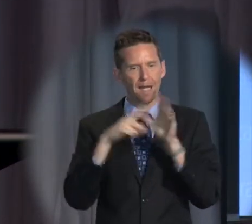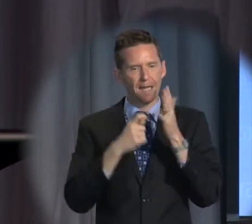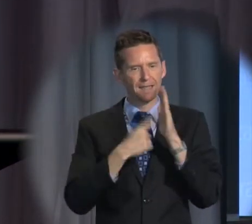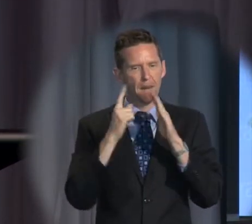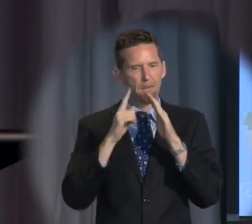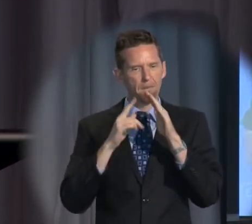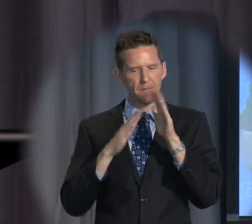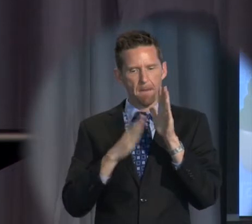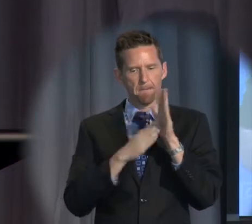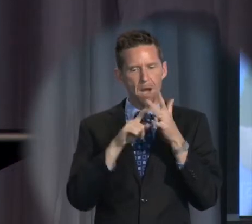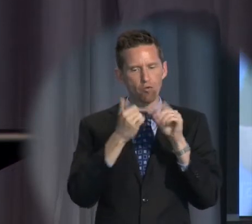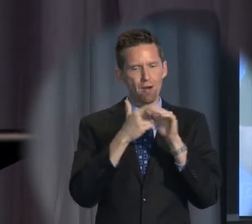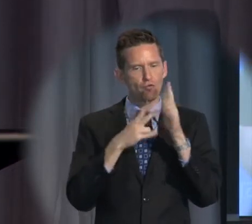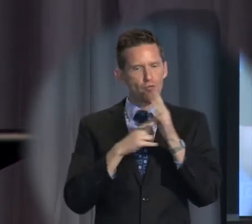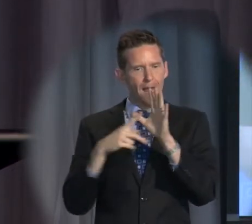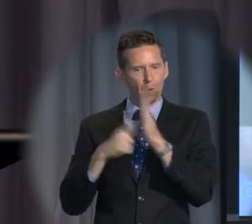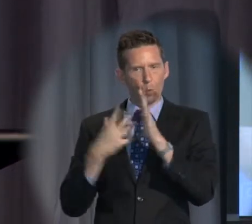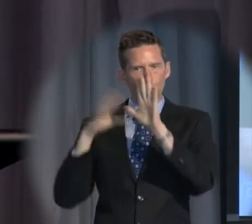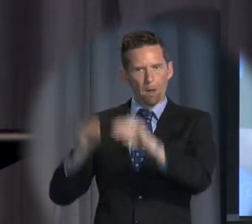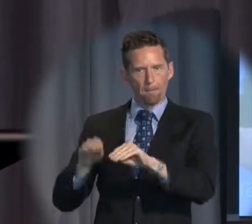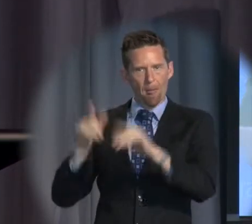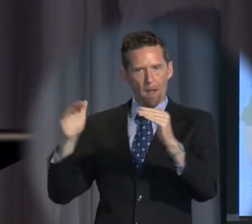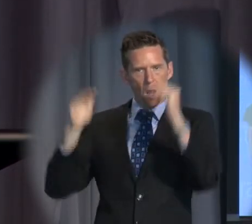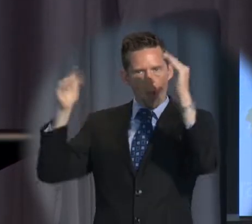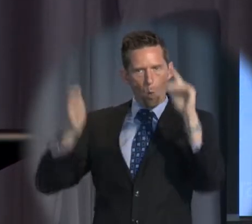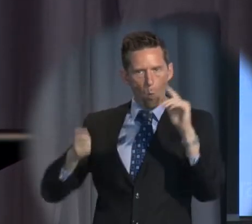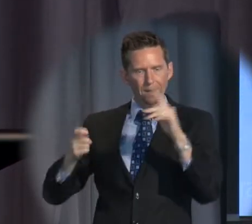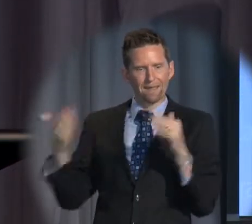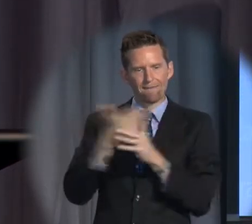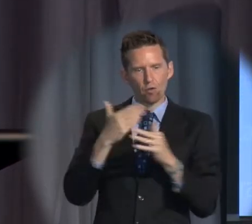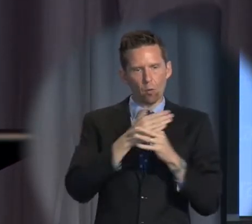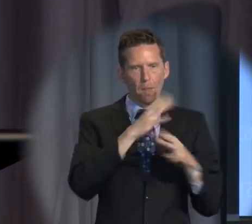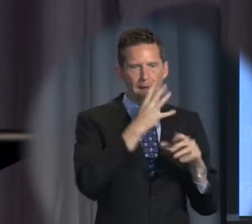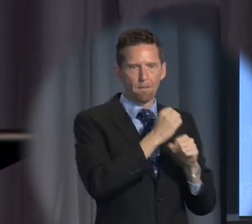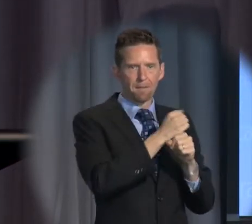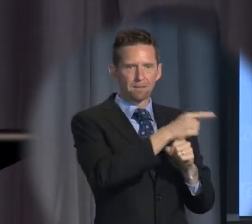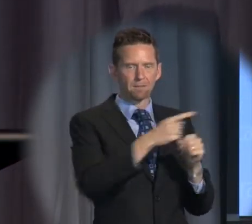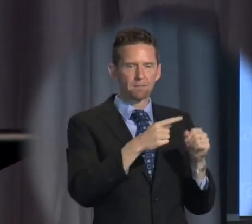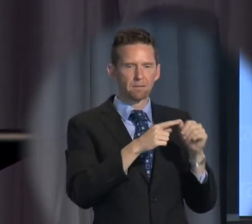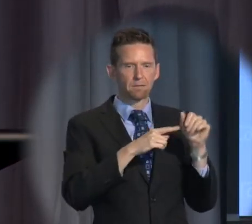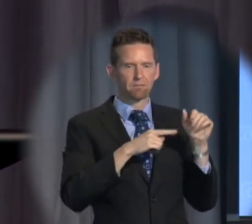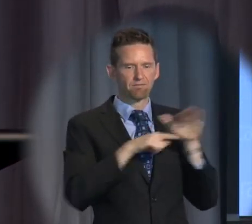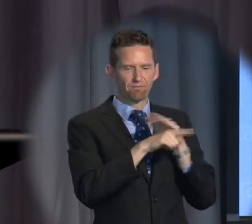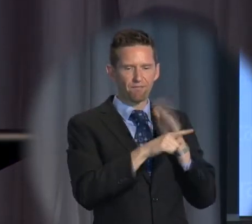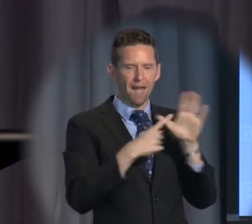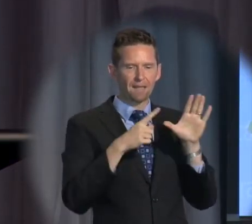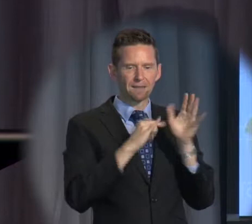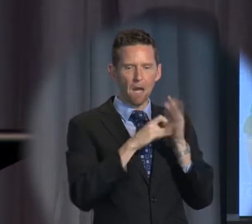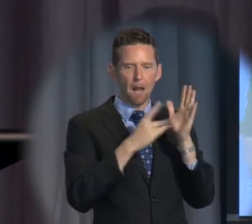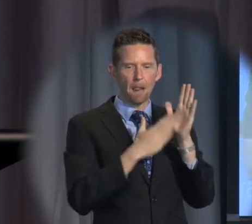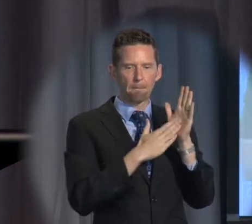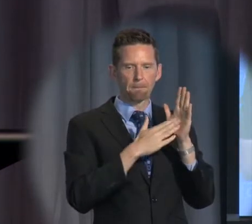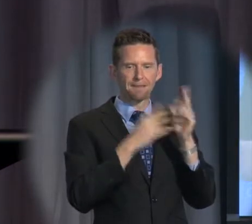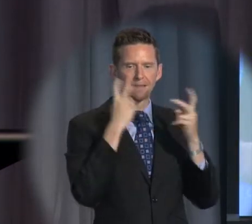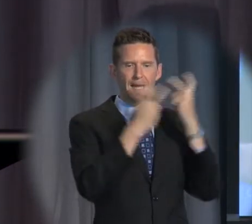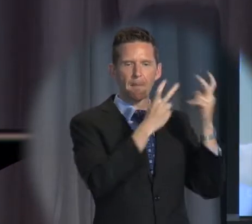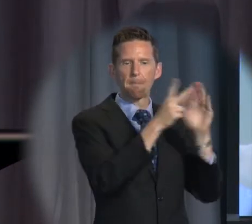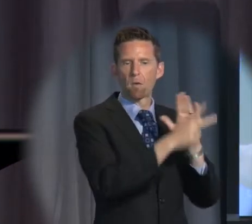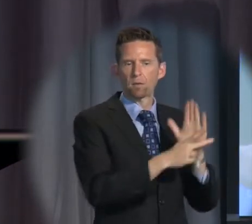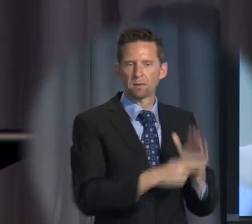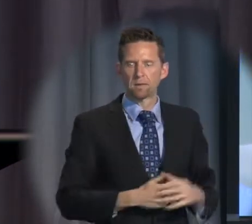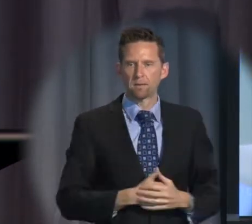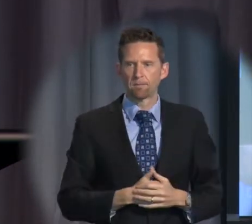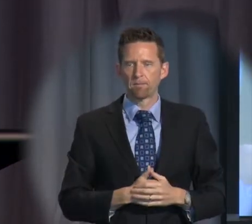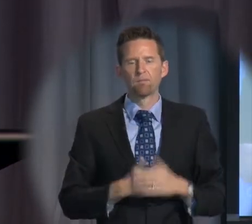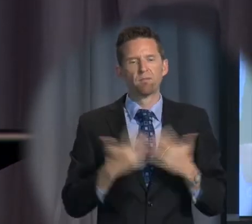is to stop the High Court interfering with government asylum seeker policy. The contrast in approaches